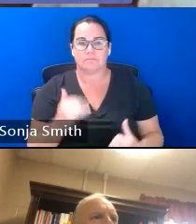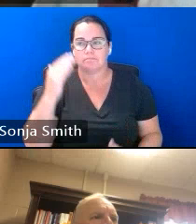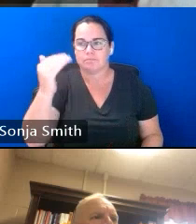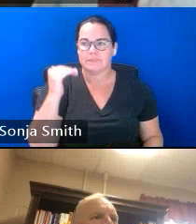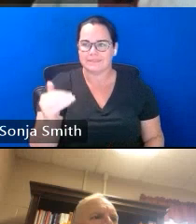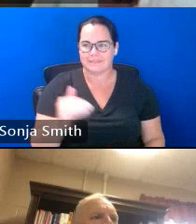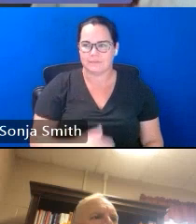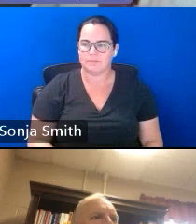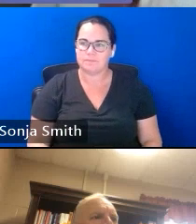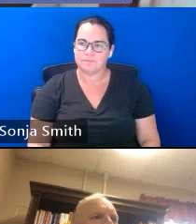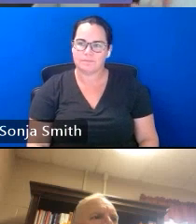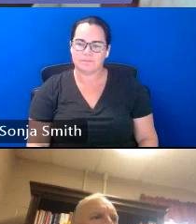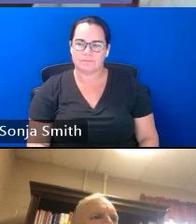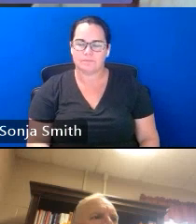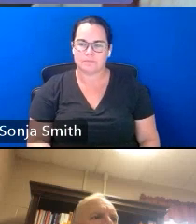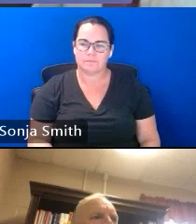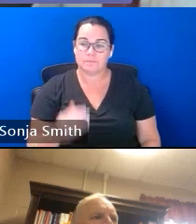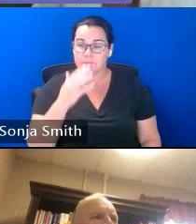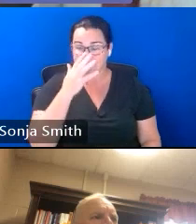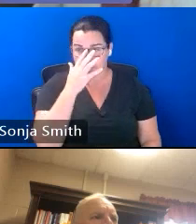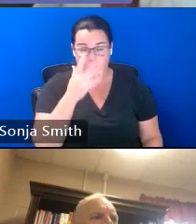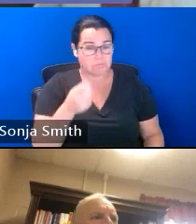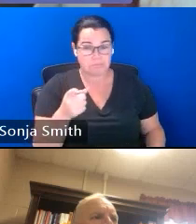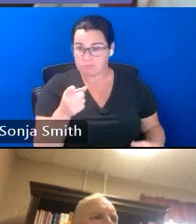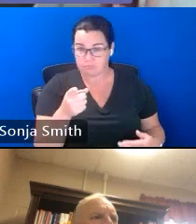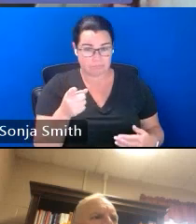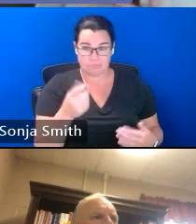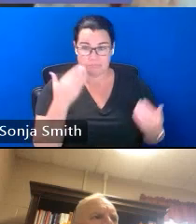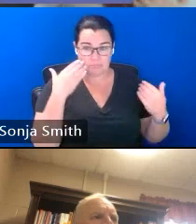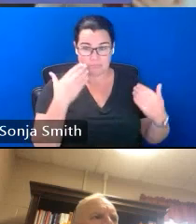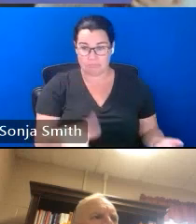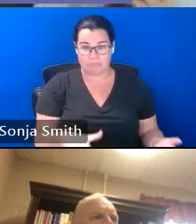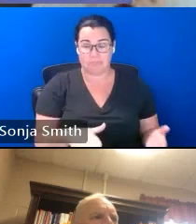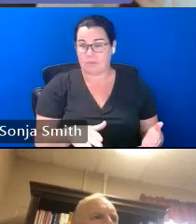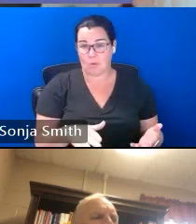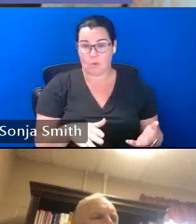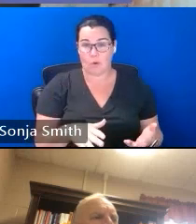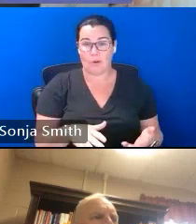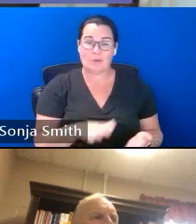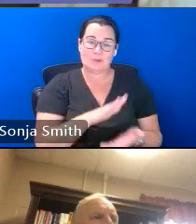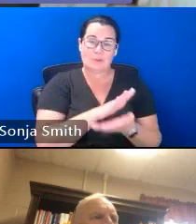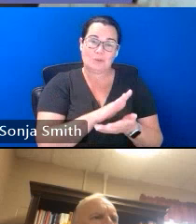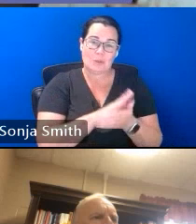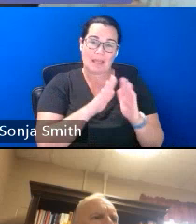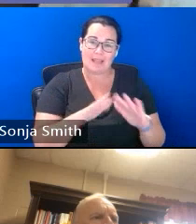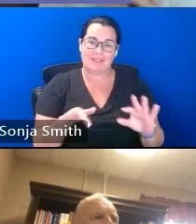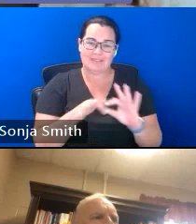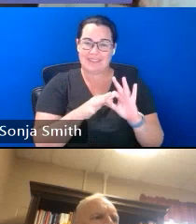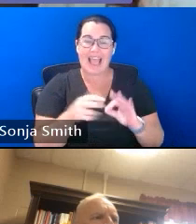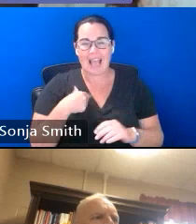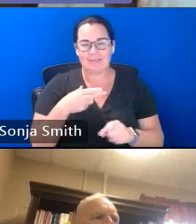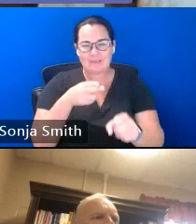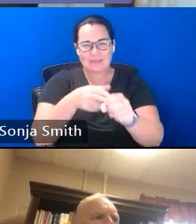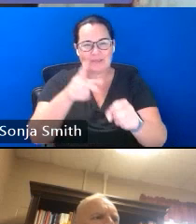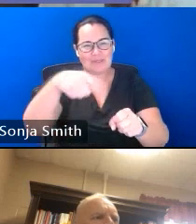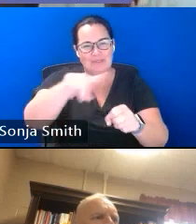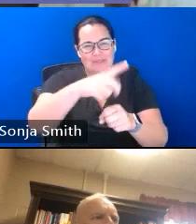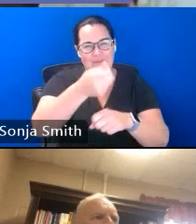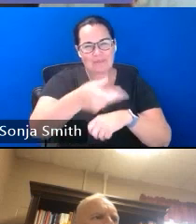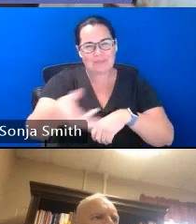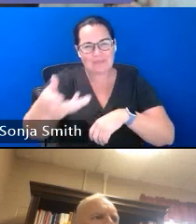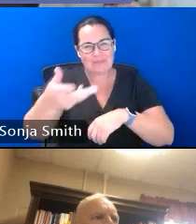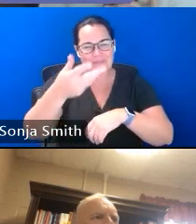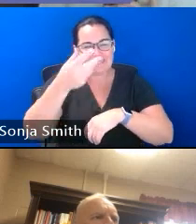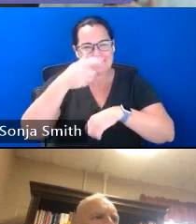so if you're not familiar with schoolhouse connection i have been here with you a number of times this is our final webinar in our